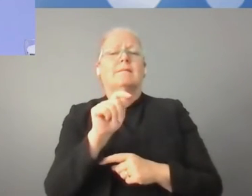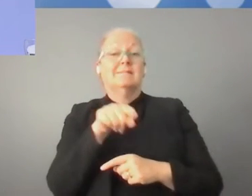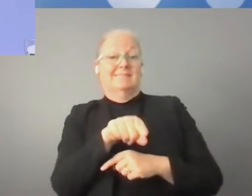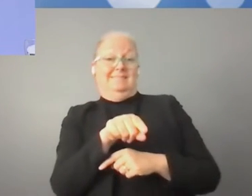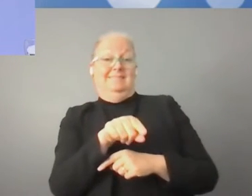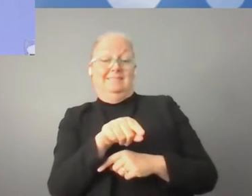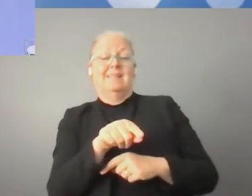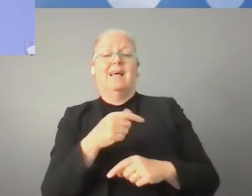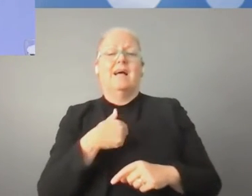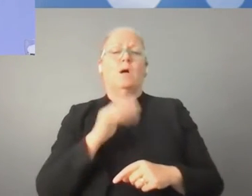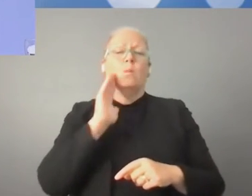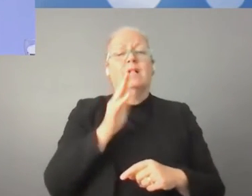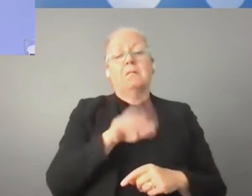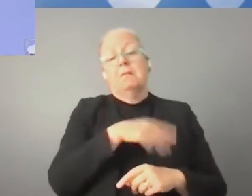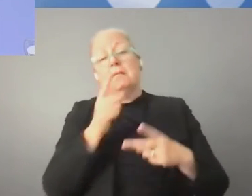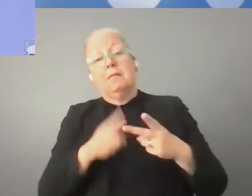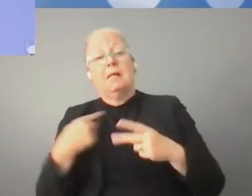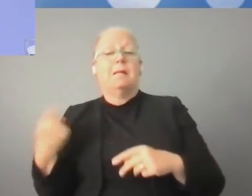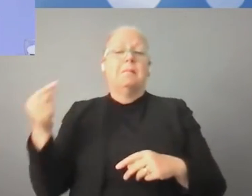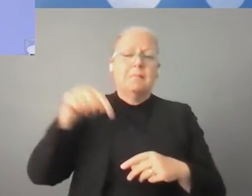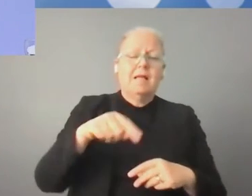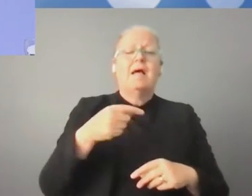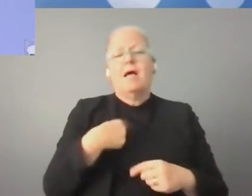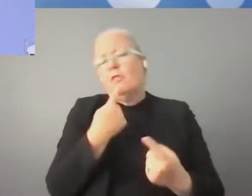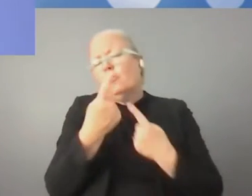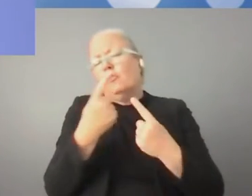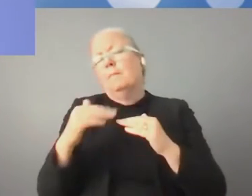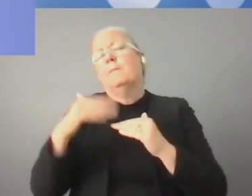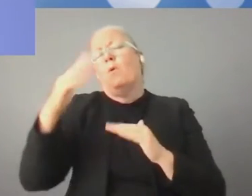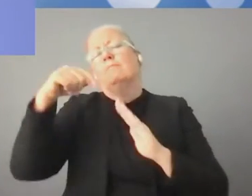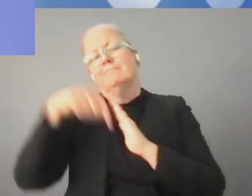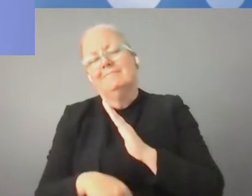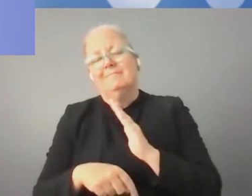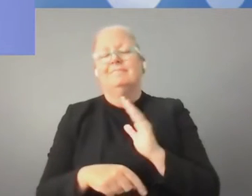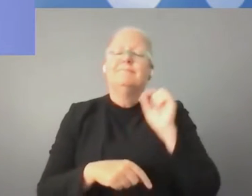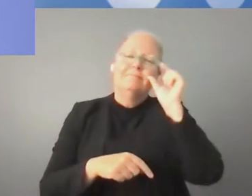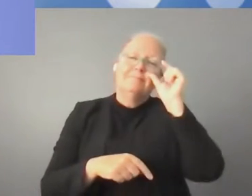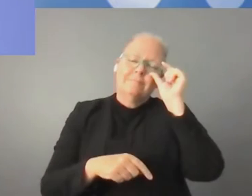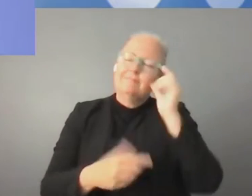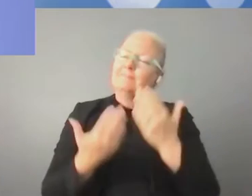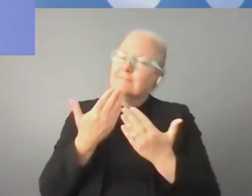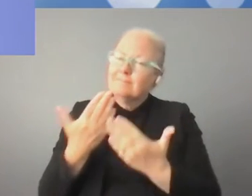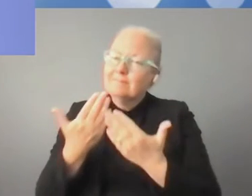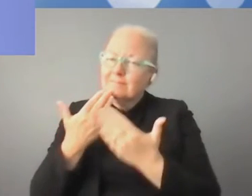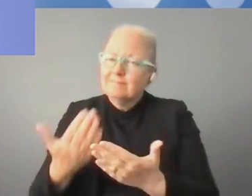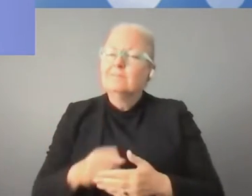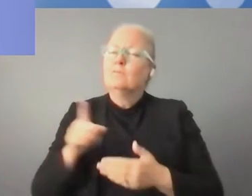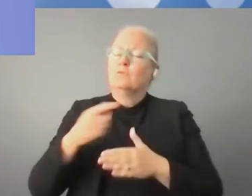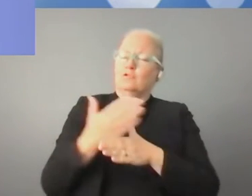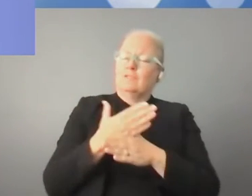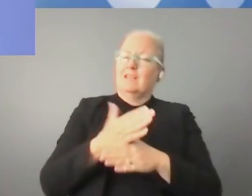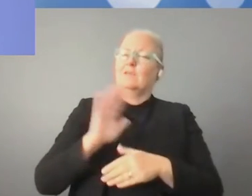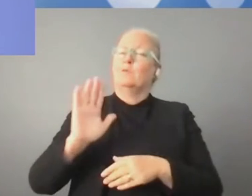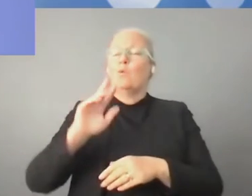second round, maybe, and tell you a little bit more about it. Yes. you. Thank you very much, Miss Francesca, for sharing your views and experiences.